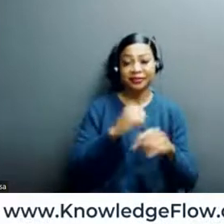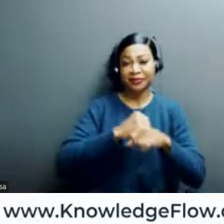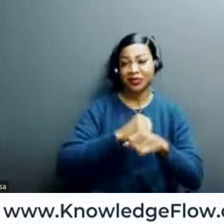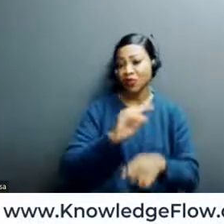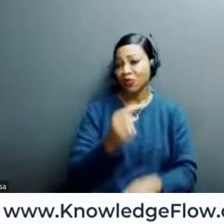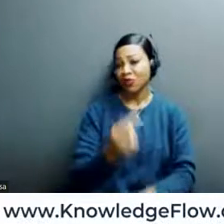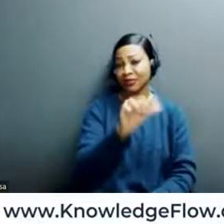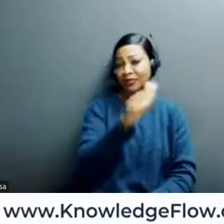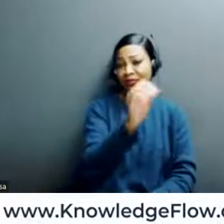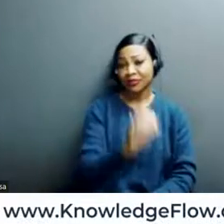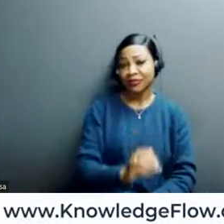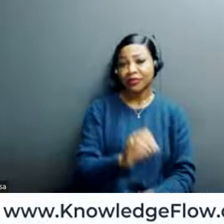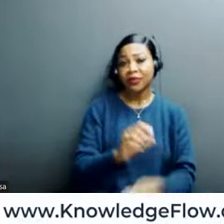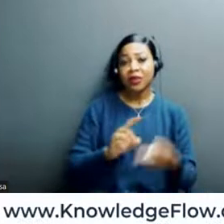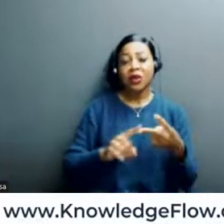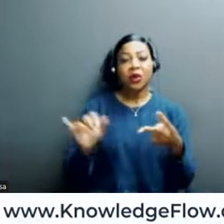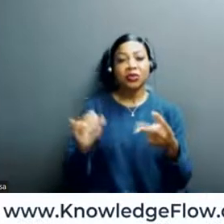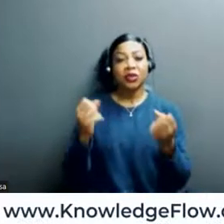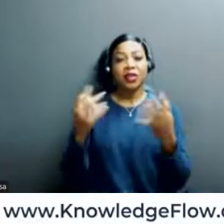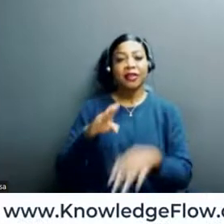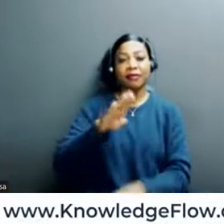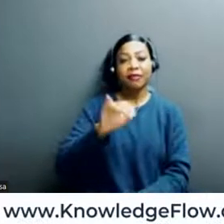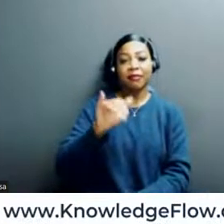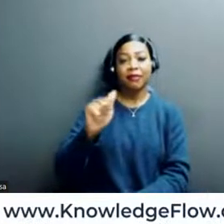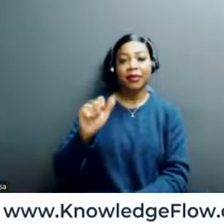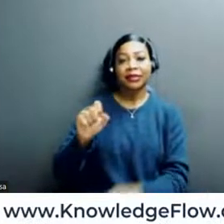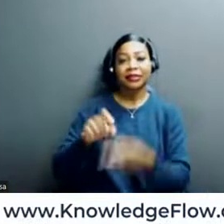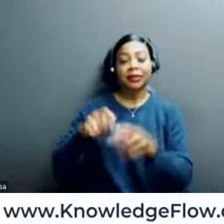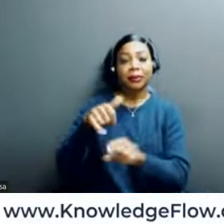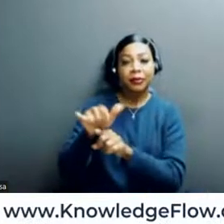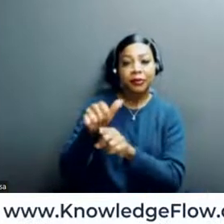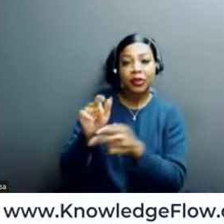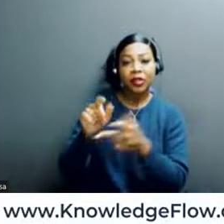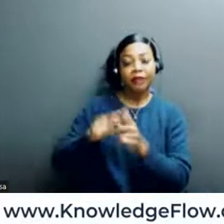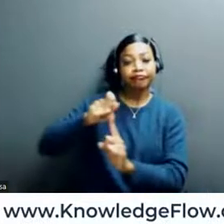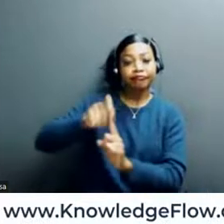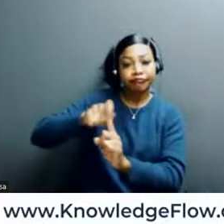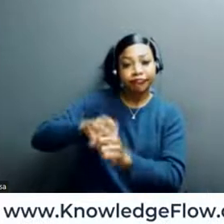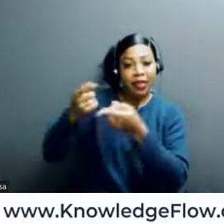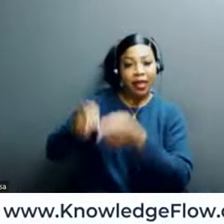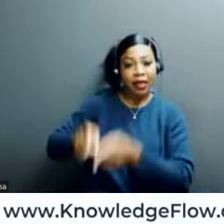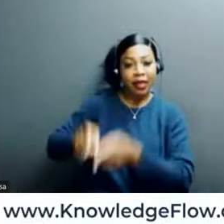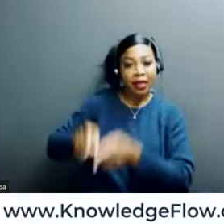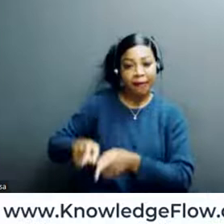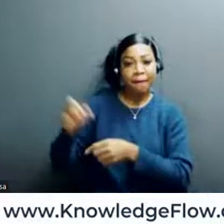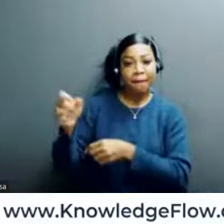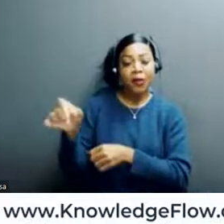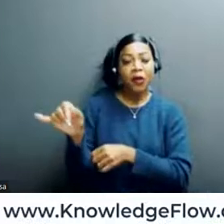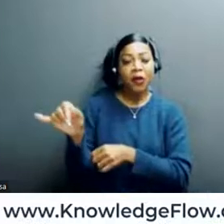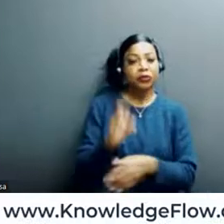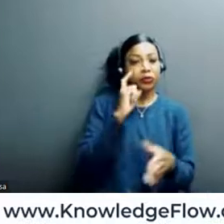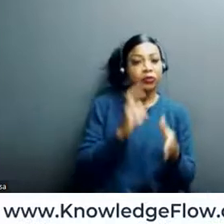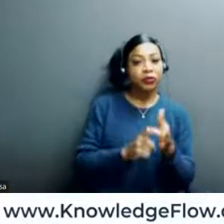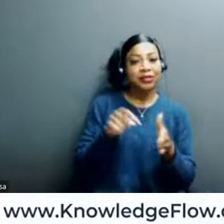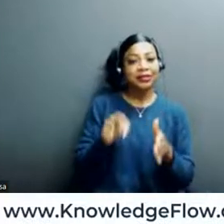there's also a lot of inherent bias and bullying and harassment. One of the themes also with this year's